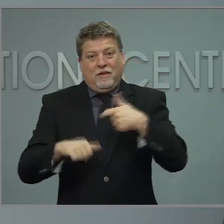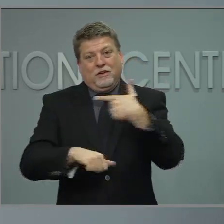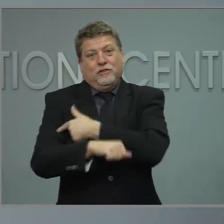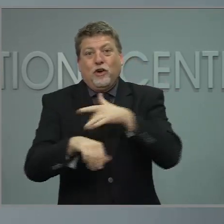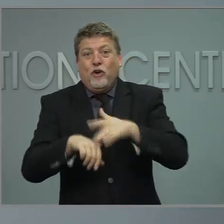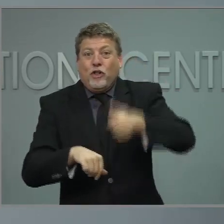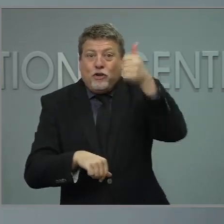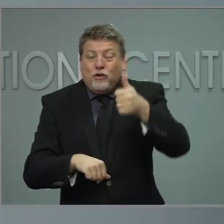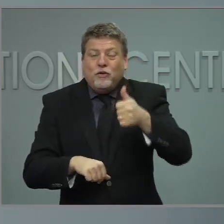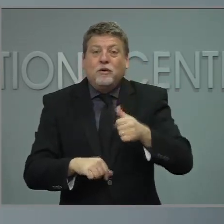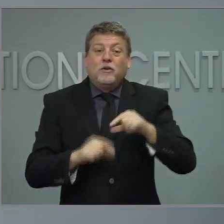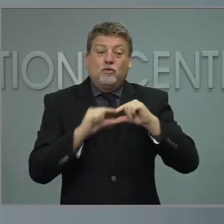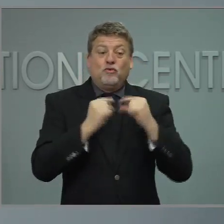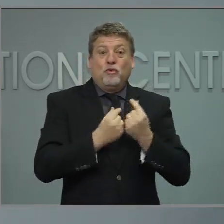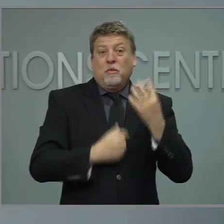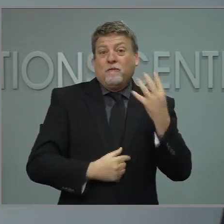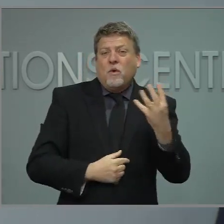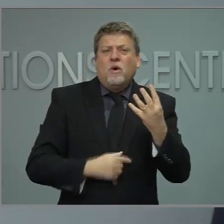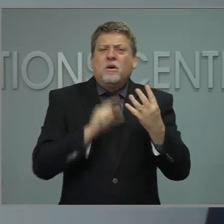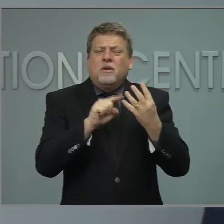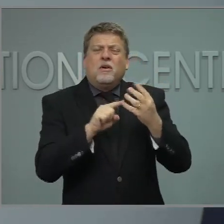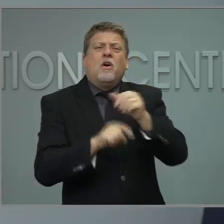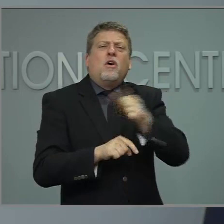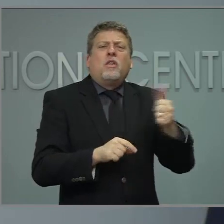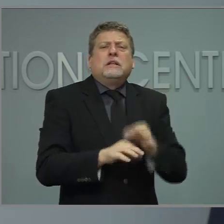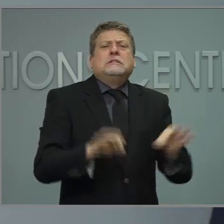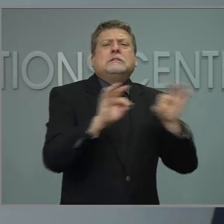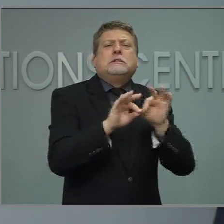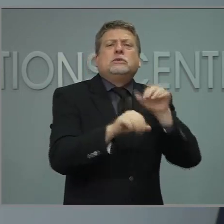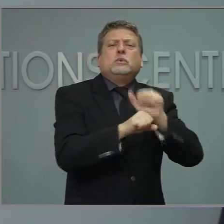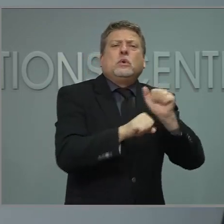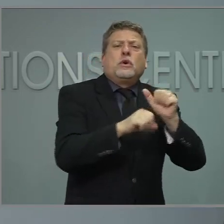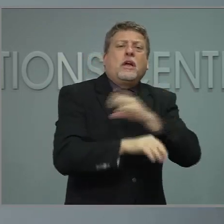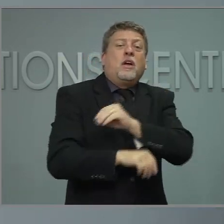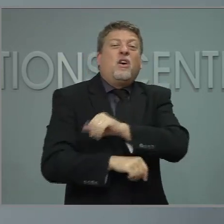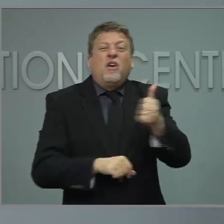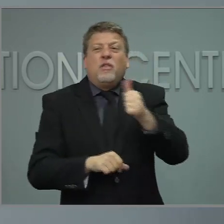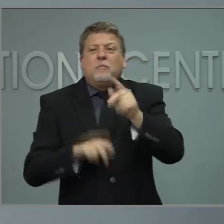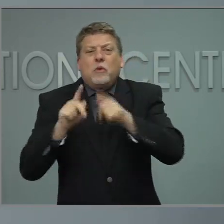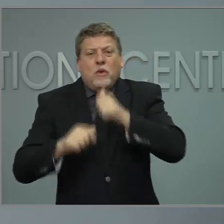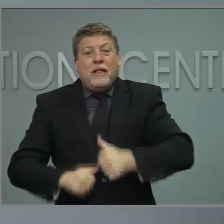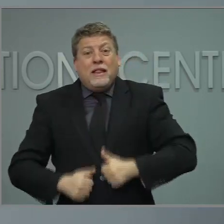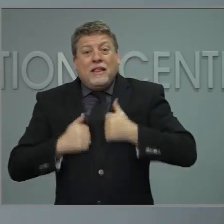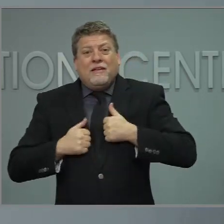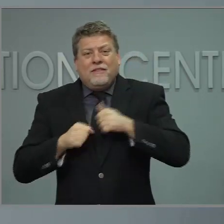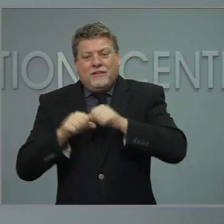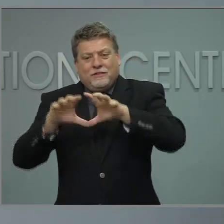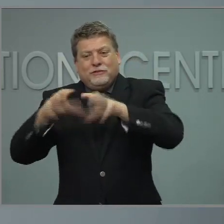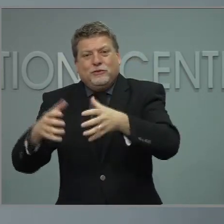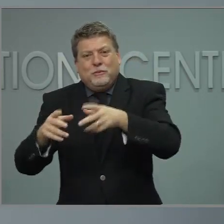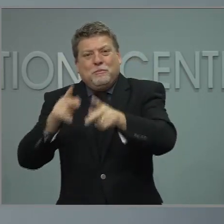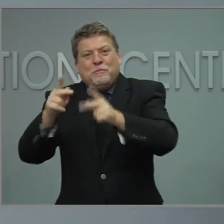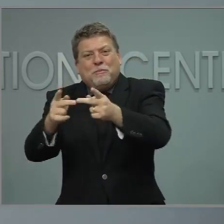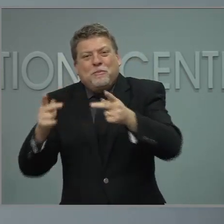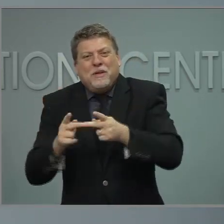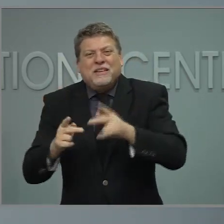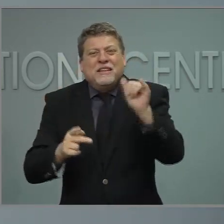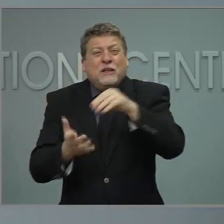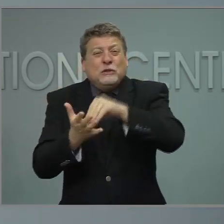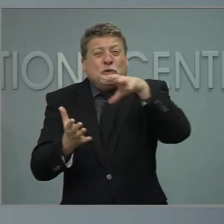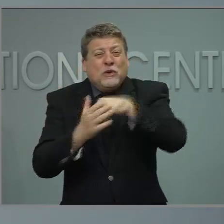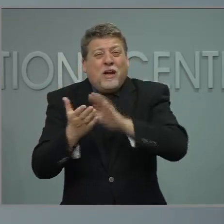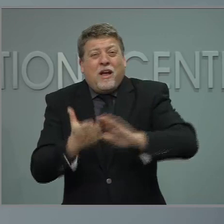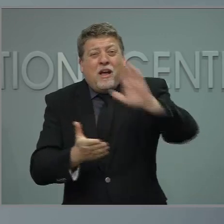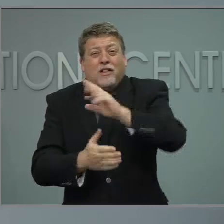additional essential workers and people living in other congregate settings, such as student dorms, will be eligible for vaccinations next week,